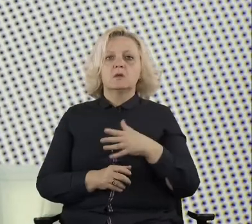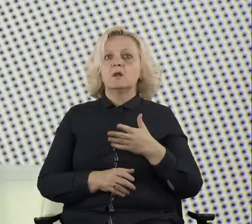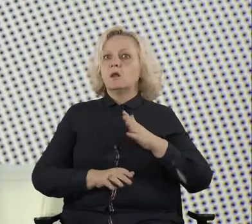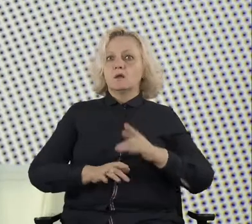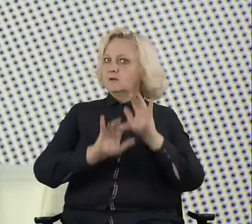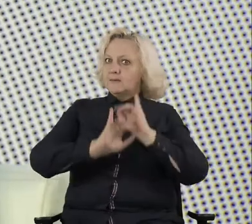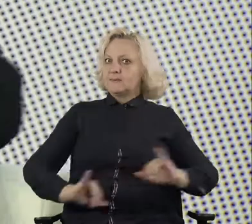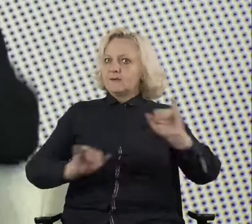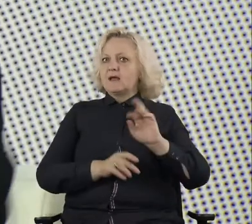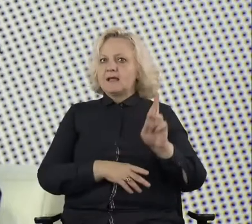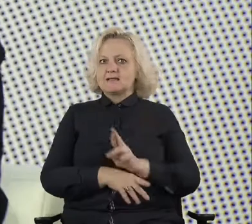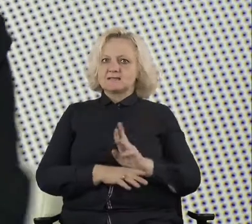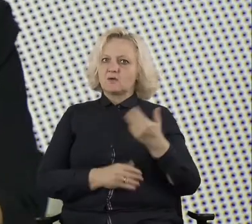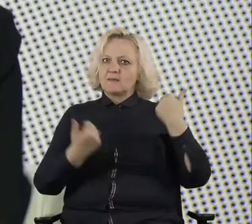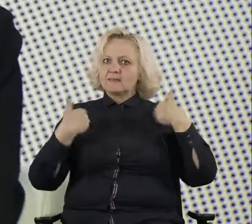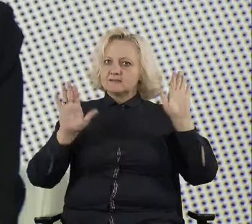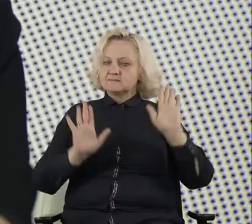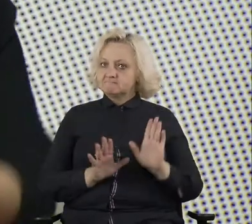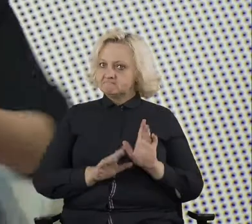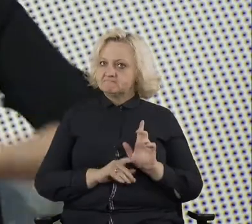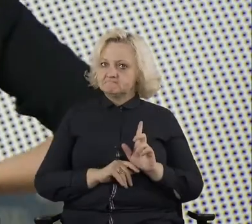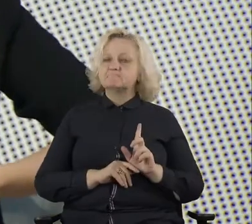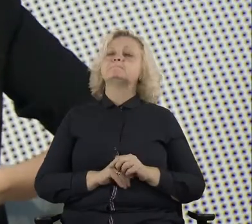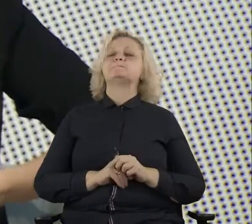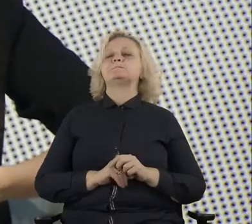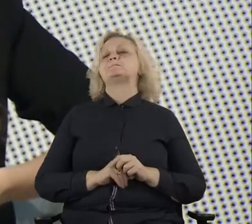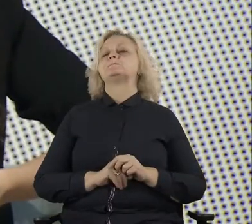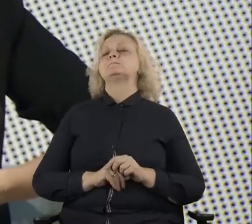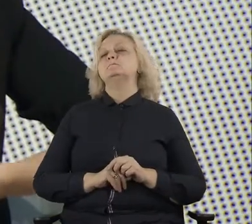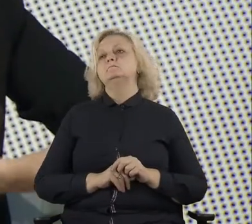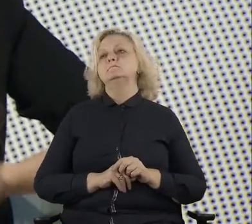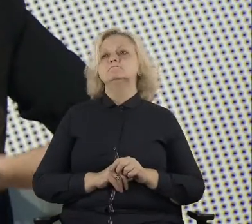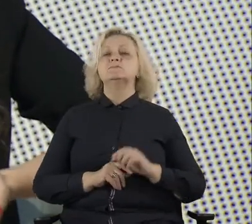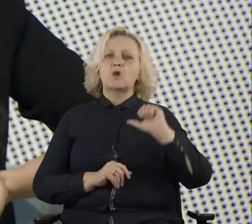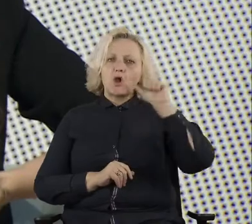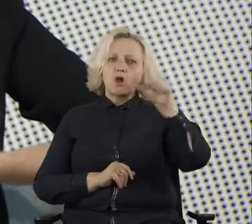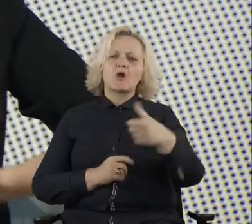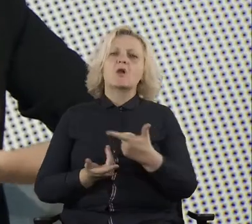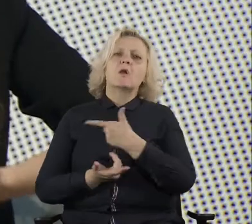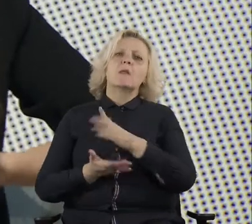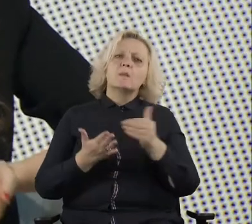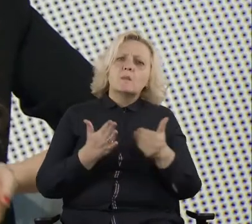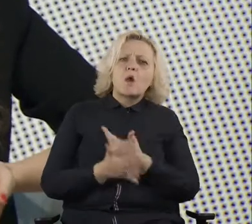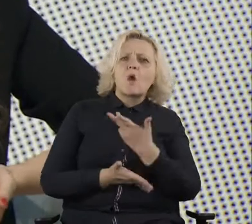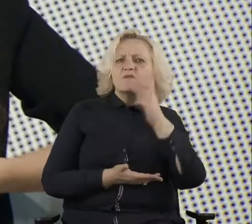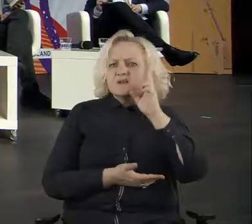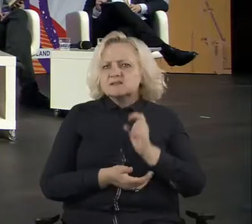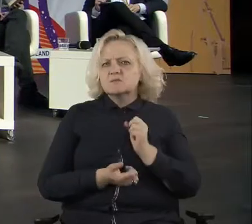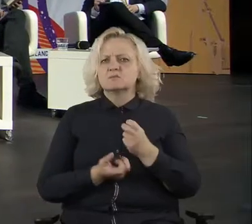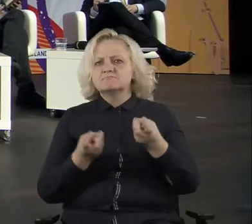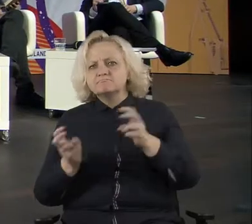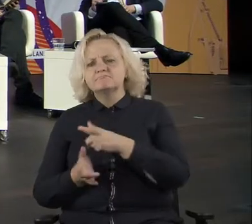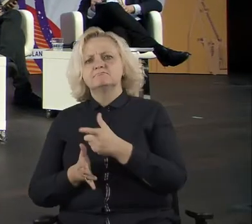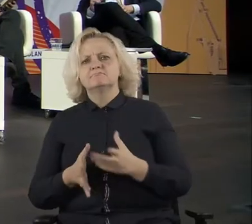three letter agencies are entering such public, uh, public entities, public institutions, because it's just a normal thing.